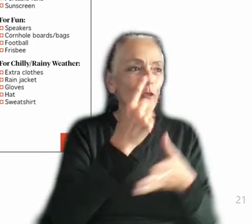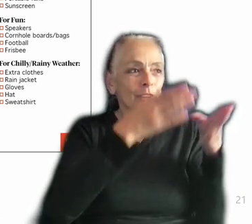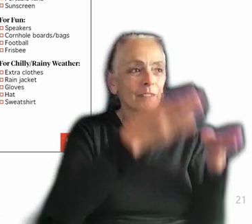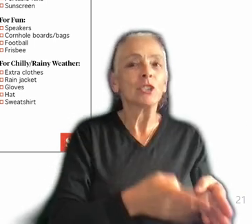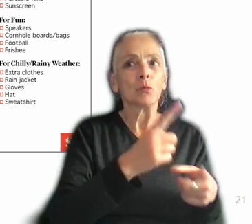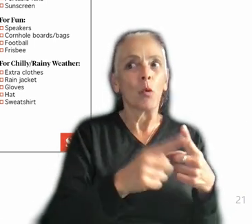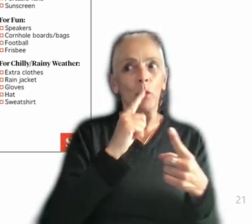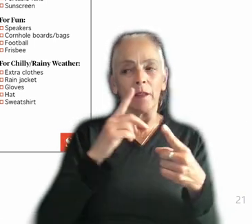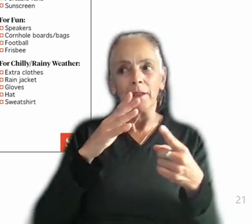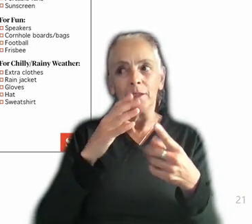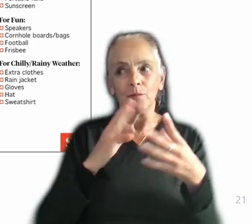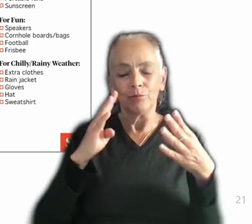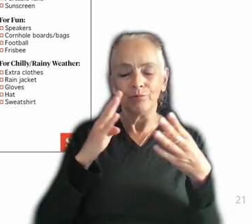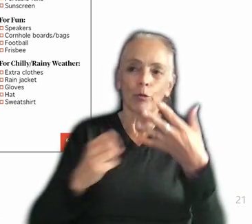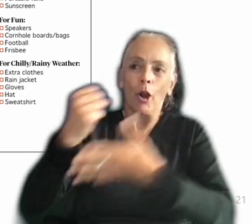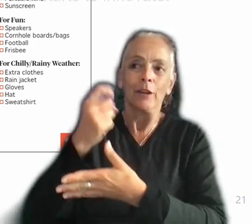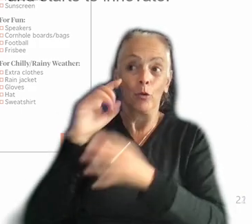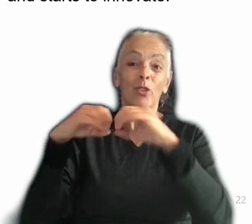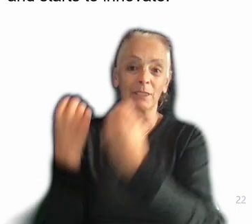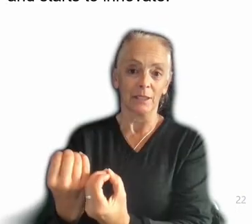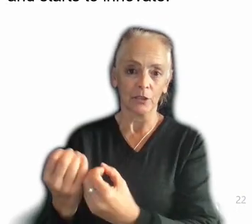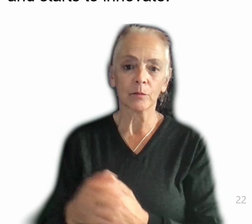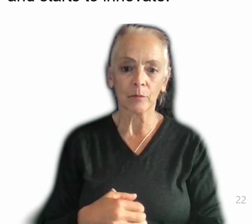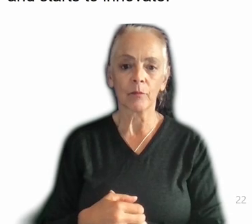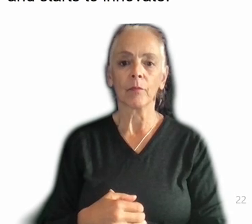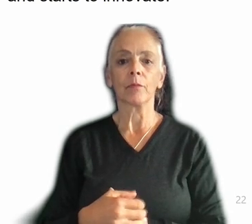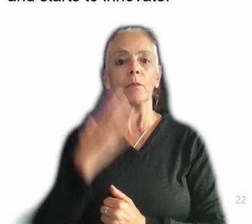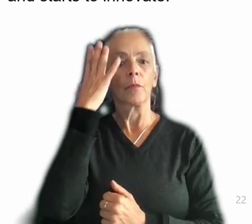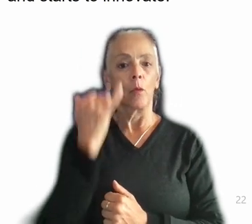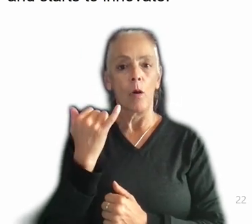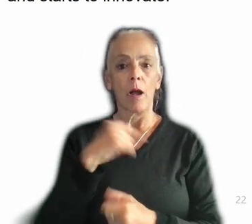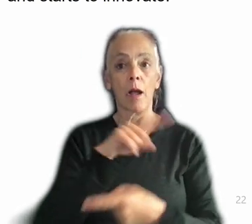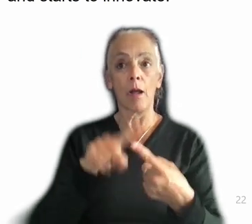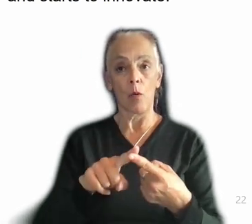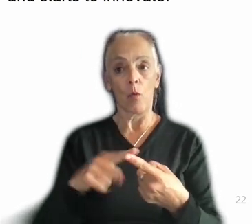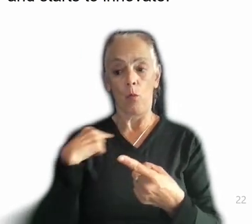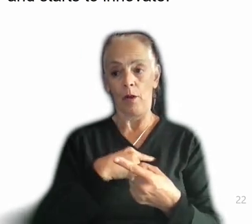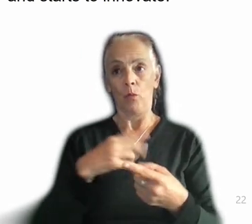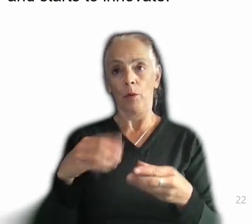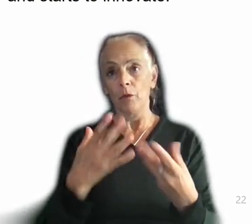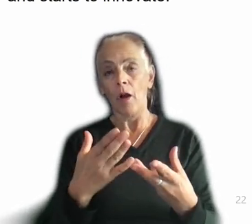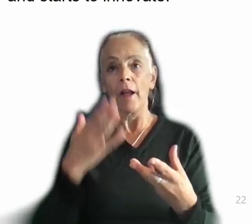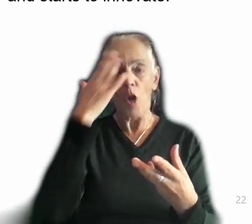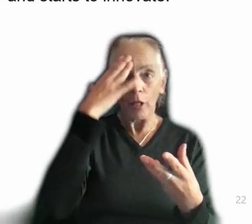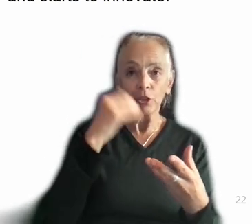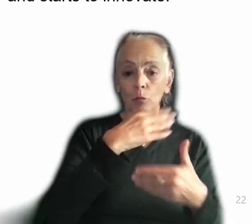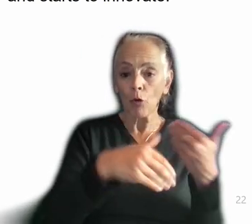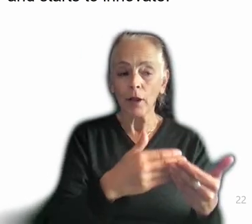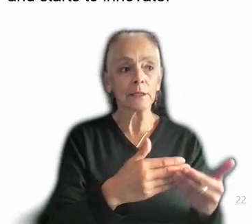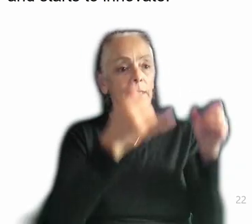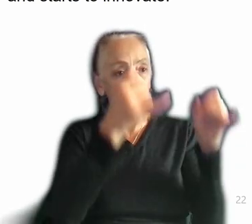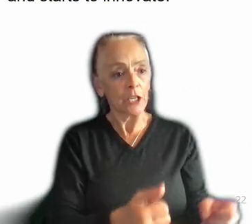organization. Because of course, once the institution provides knowledge and process, the individual gets to master these